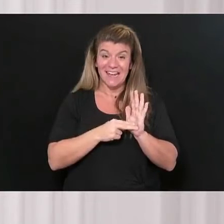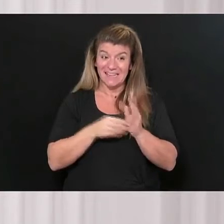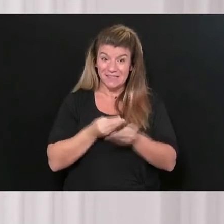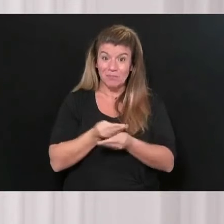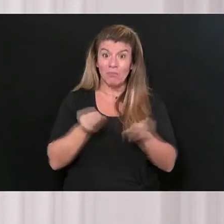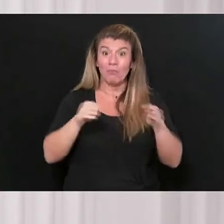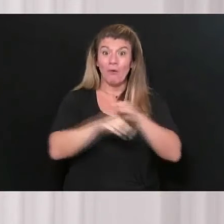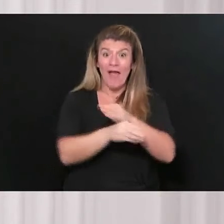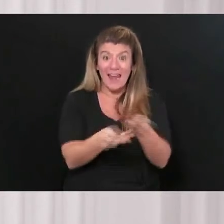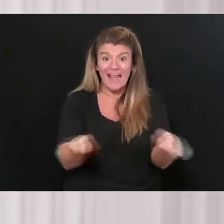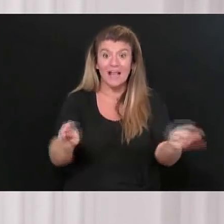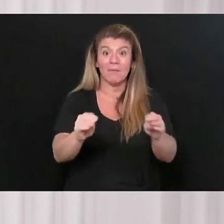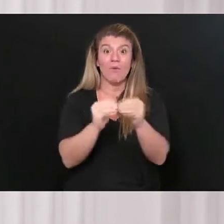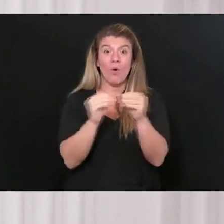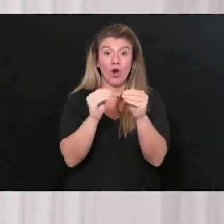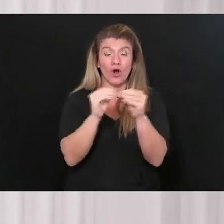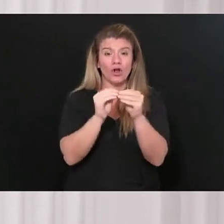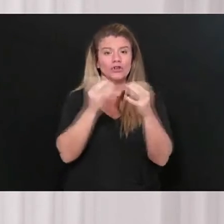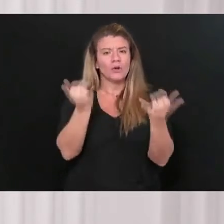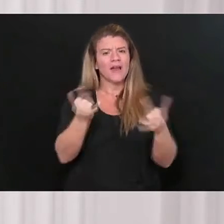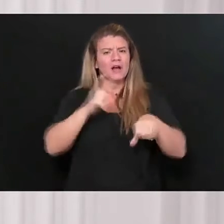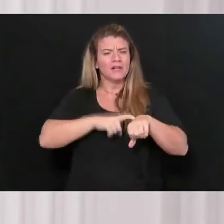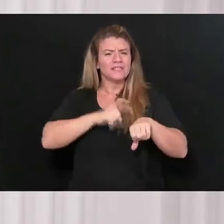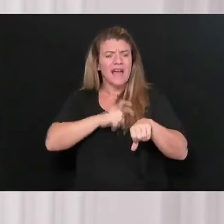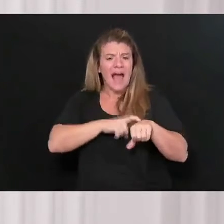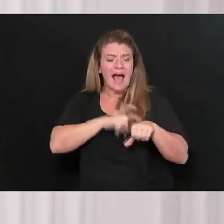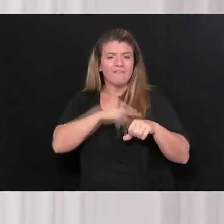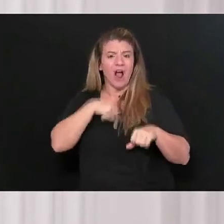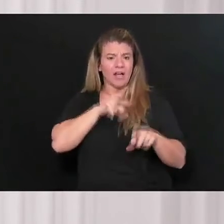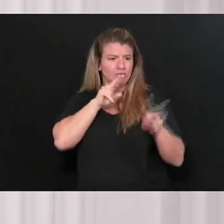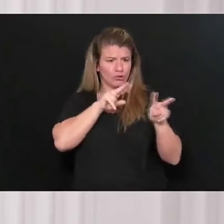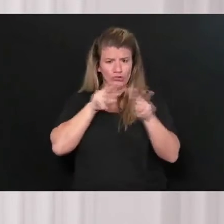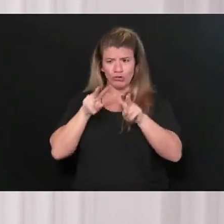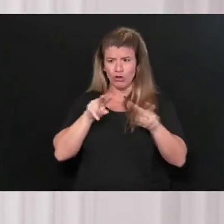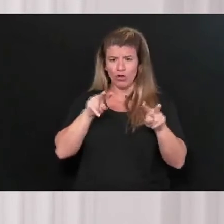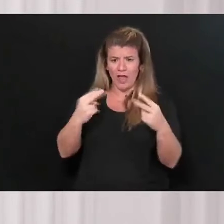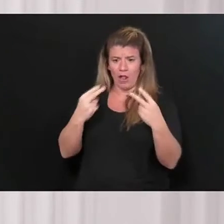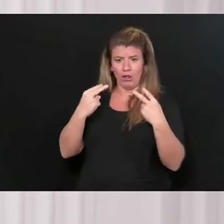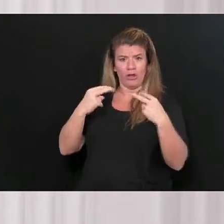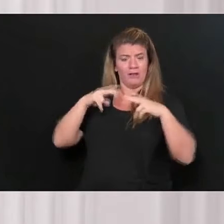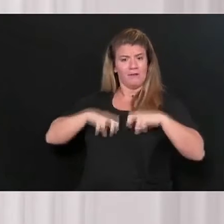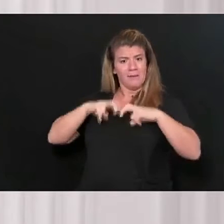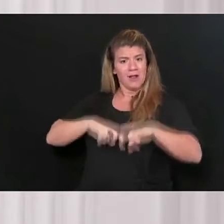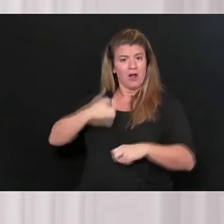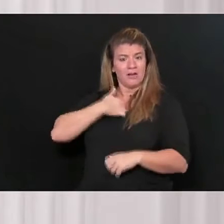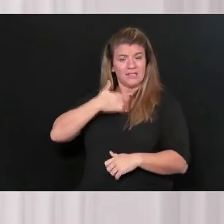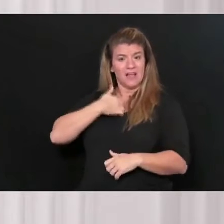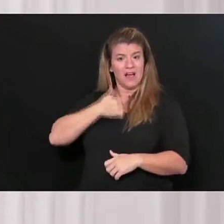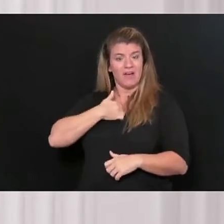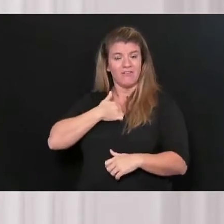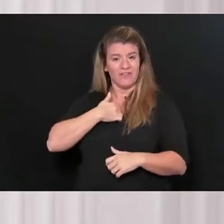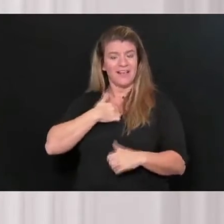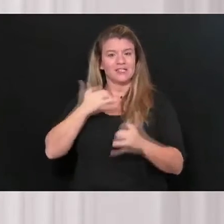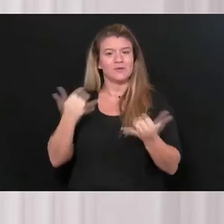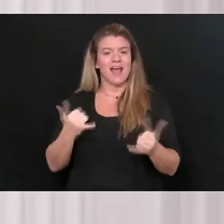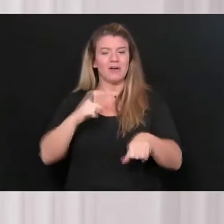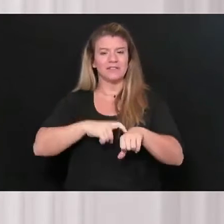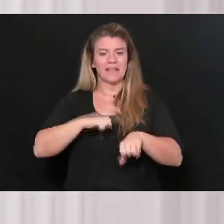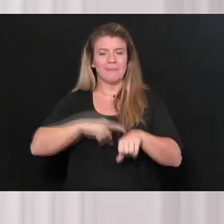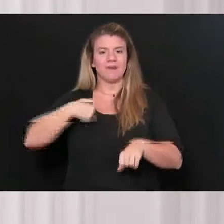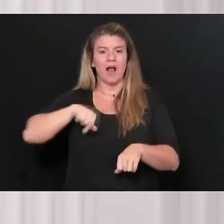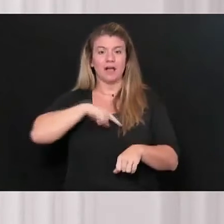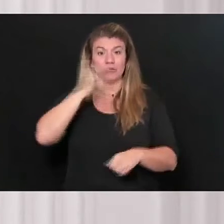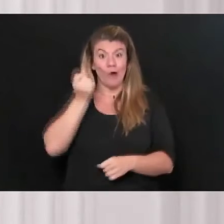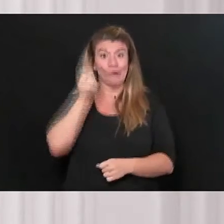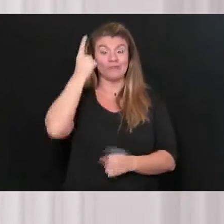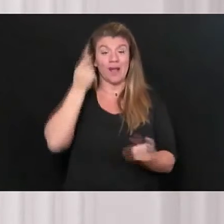as we've said repeatedly, repeatedly, for each person in our state to make a renewed commitment to